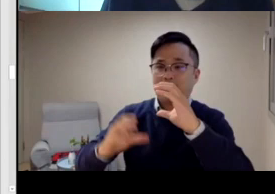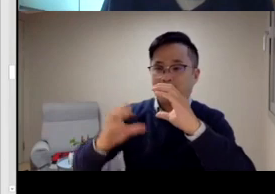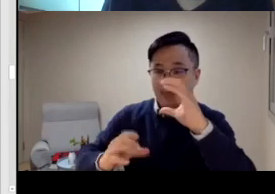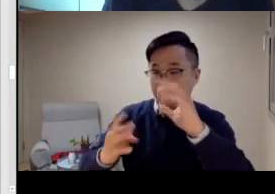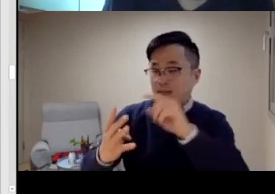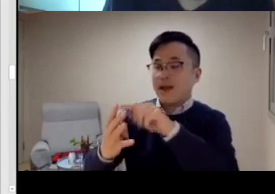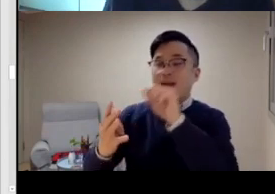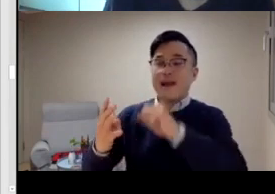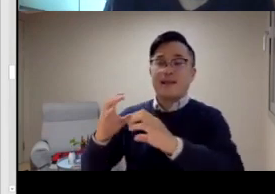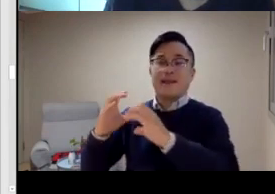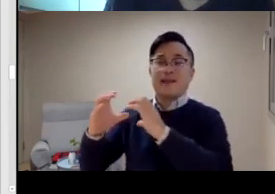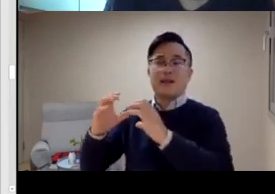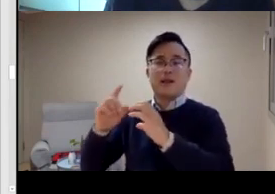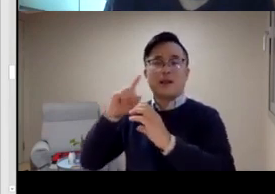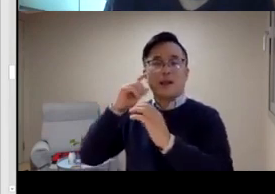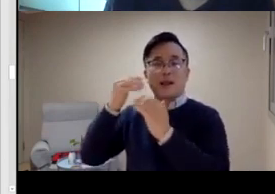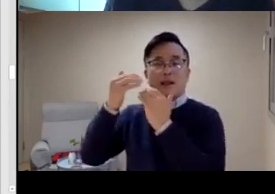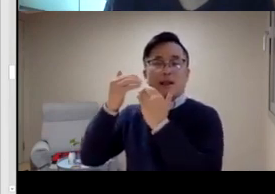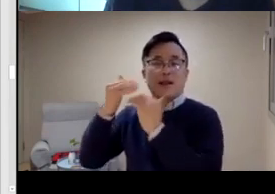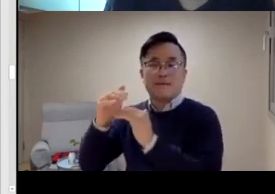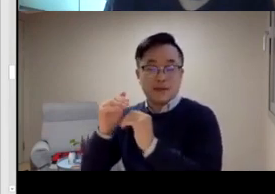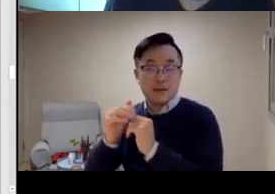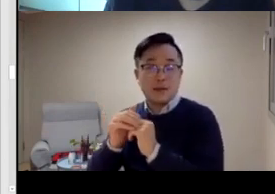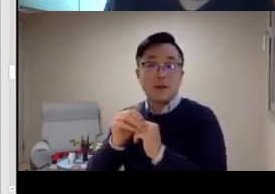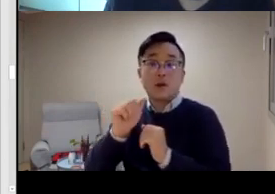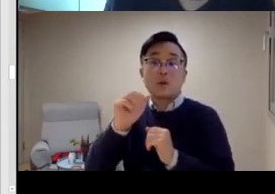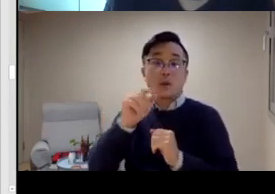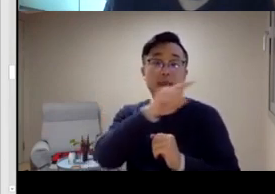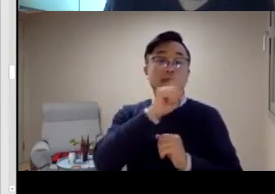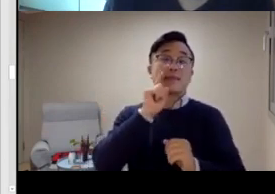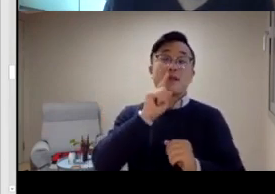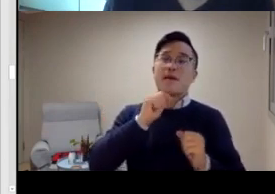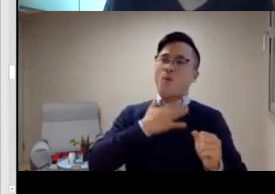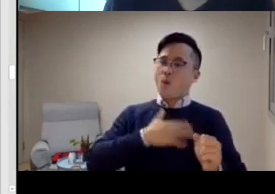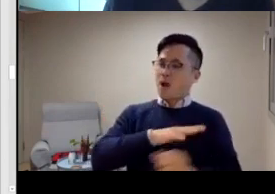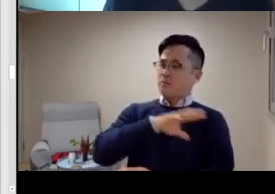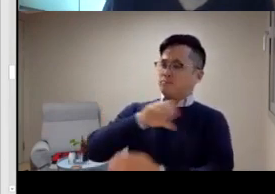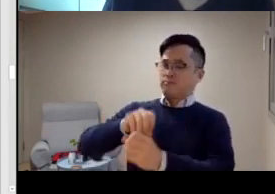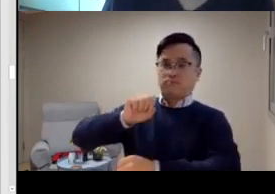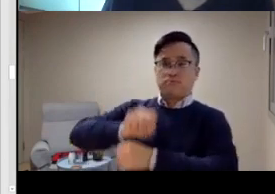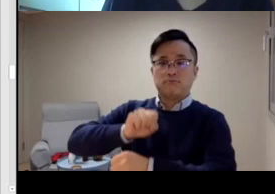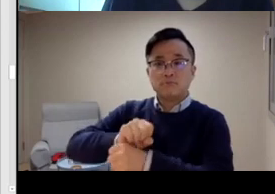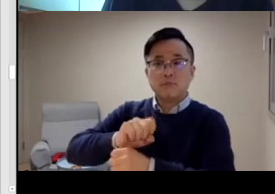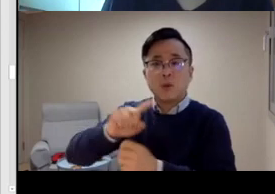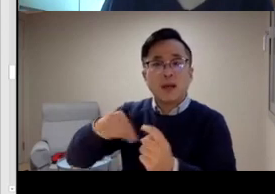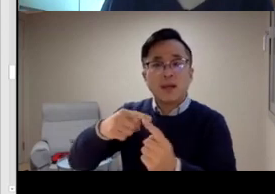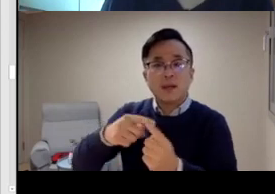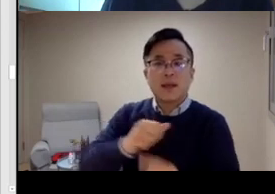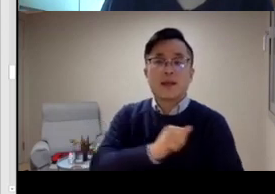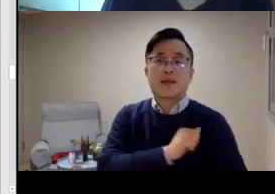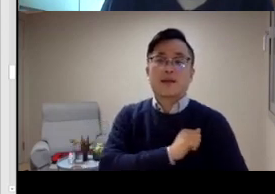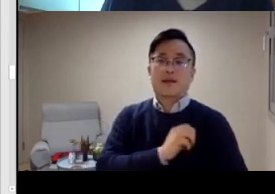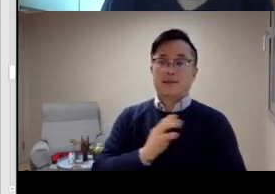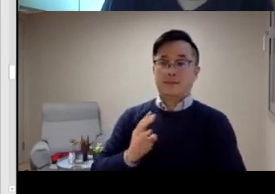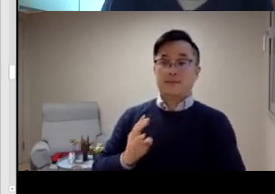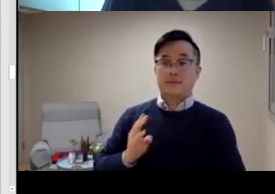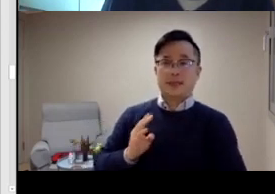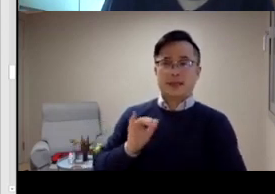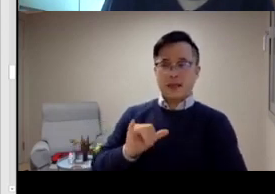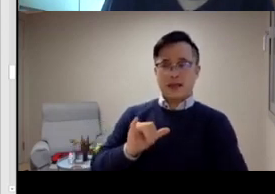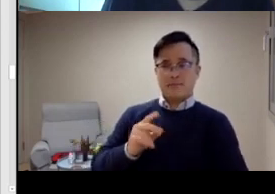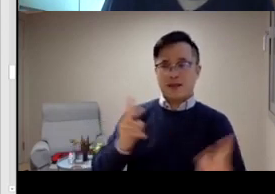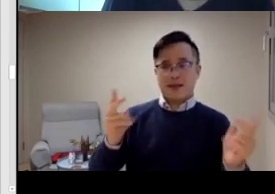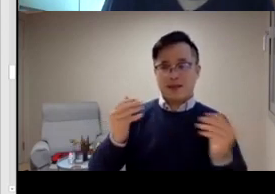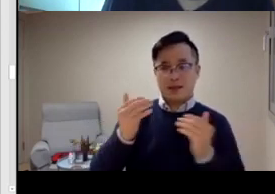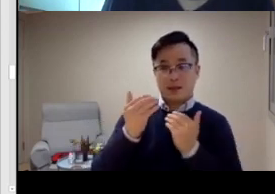But the deaf people who are on the board have difficulty communicating because there are some hearing people there who don't know